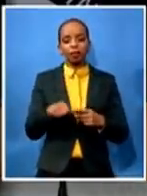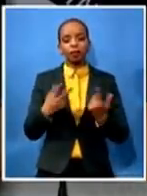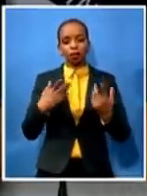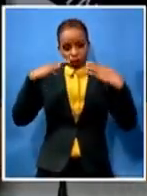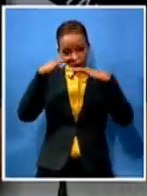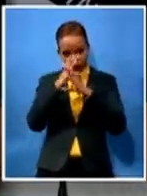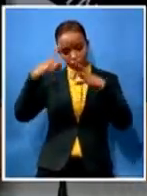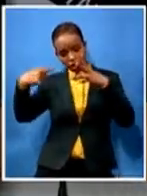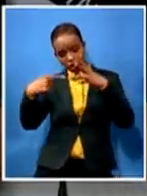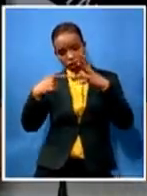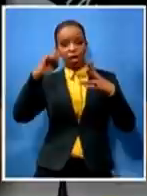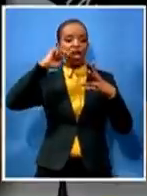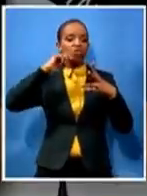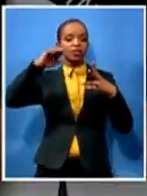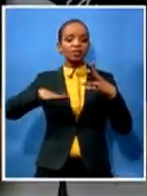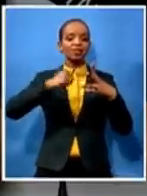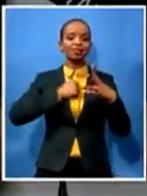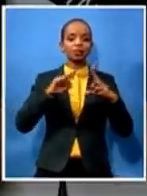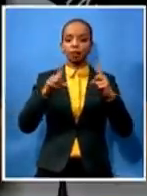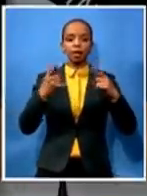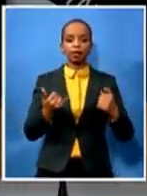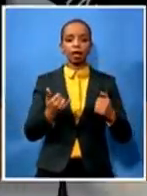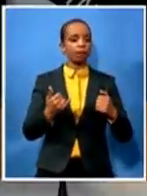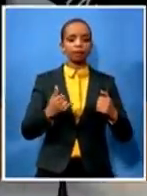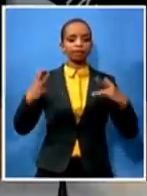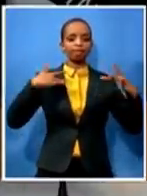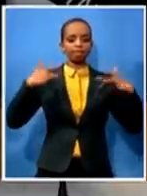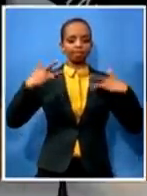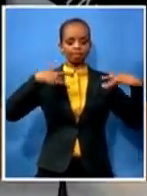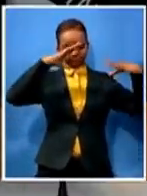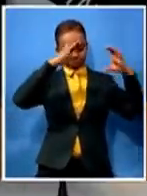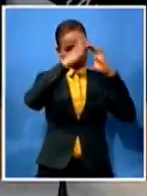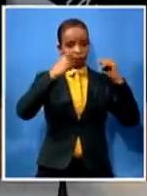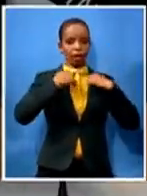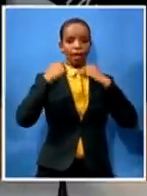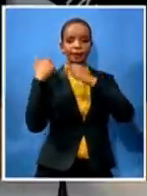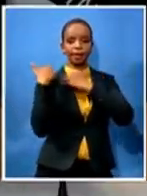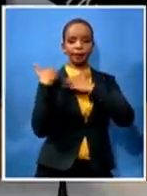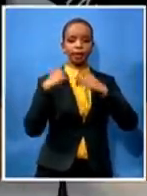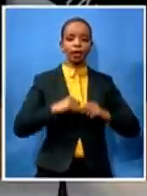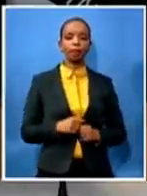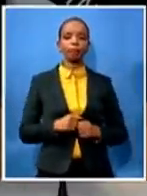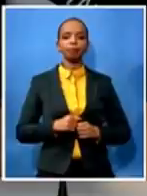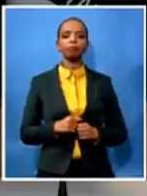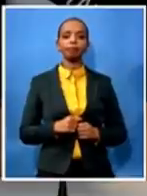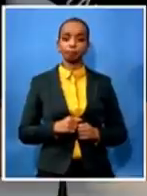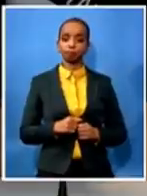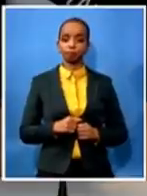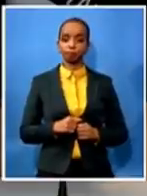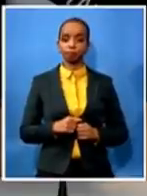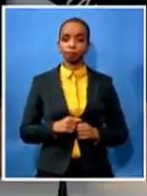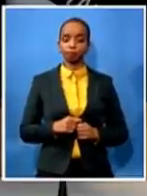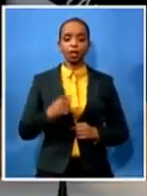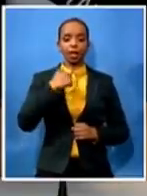i have to invest on my safety i have to invest on